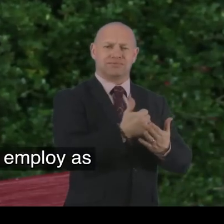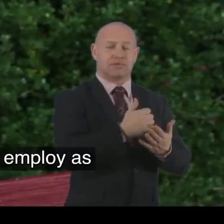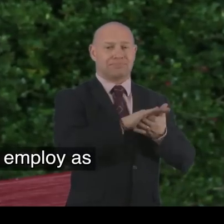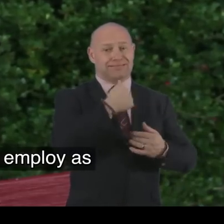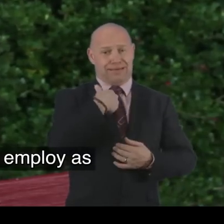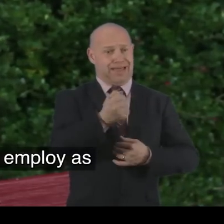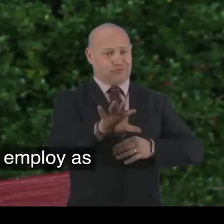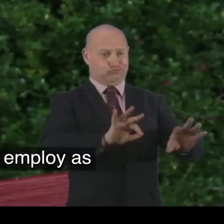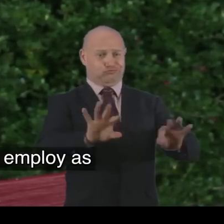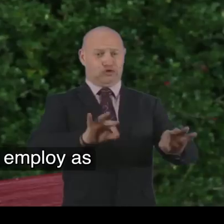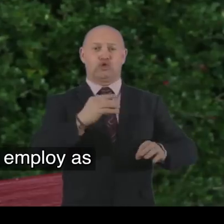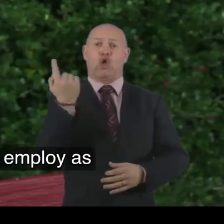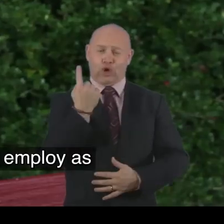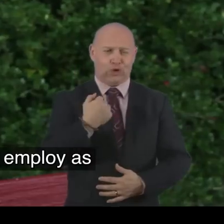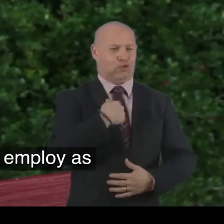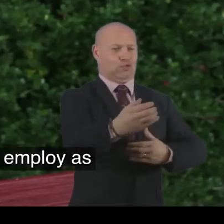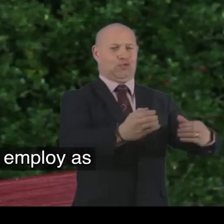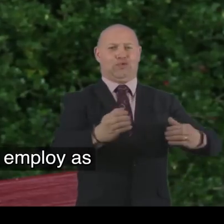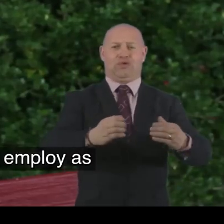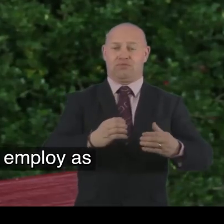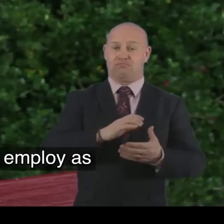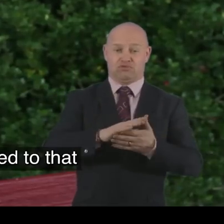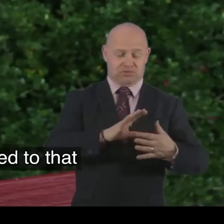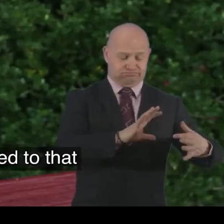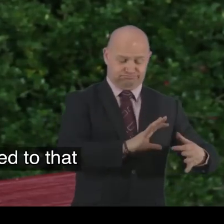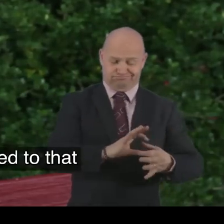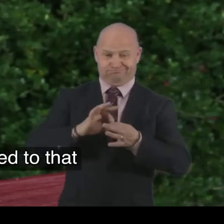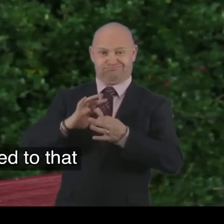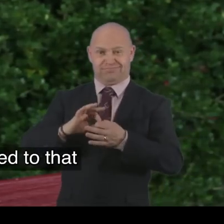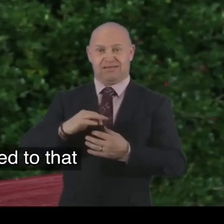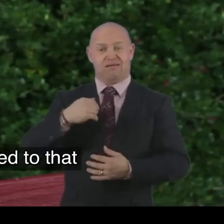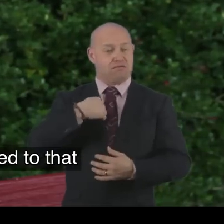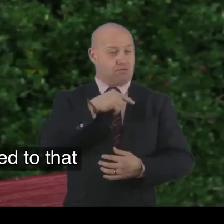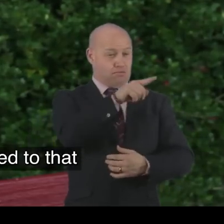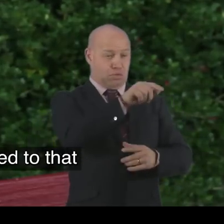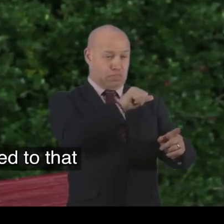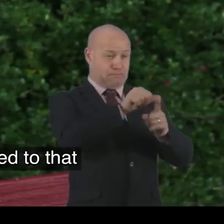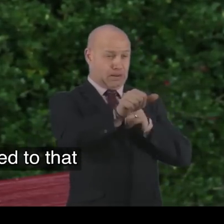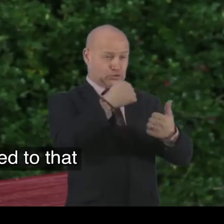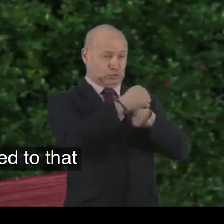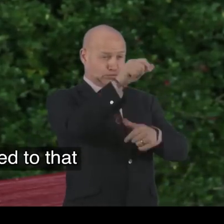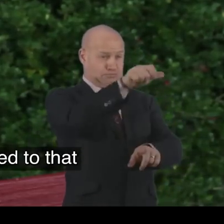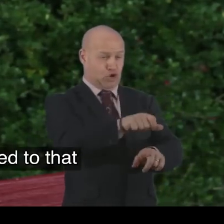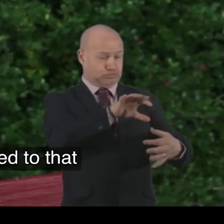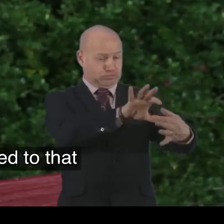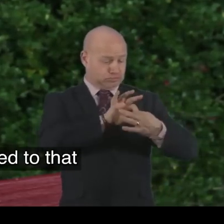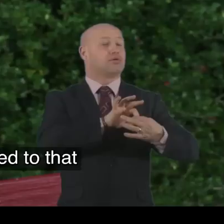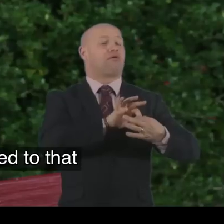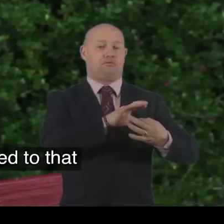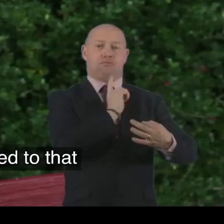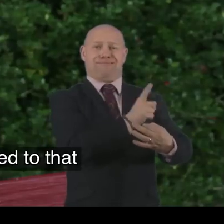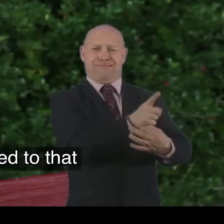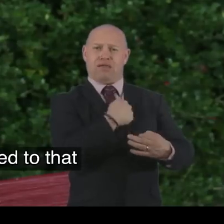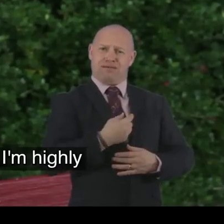Which gives the choice. Of the person that you employ as a carer. So you can tie in the person. That's most suited.